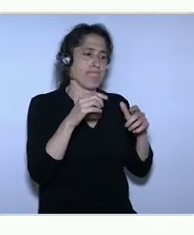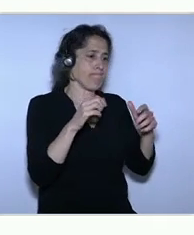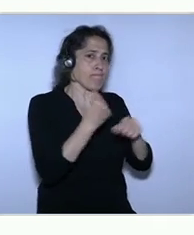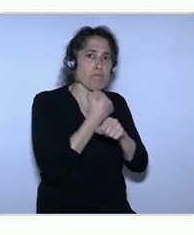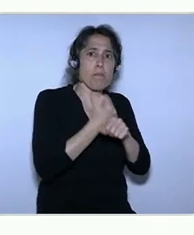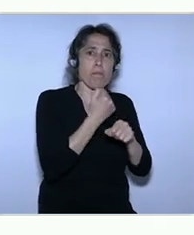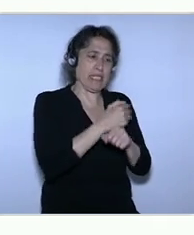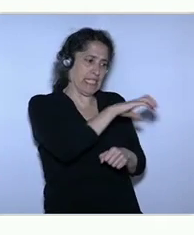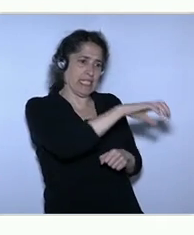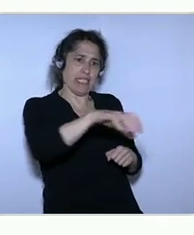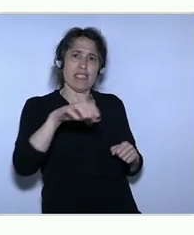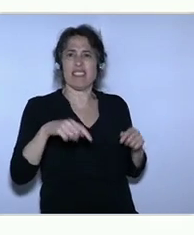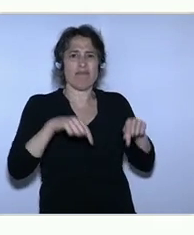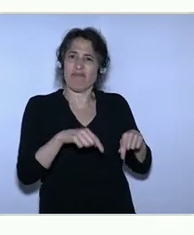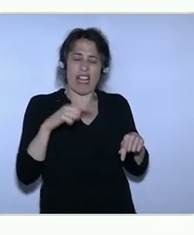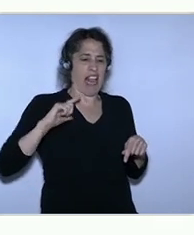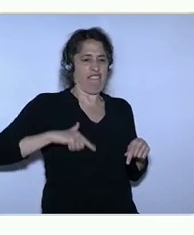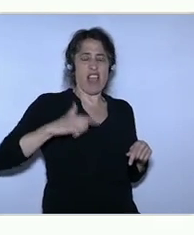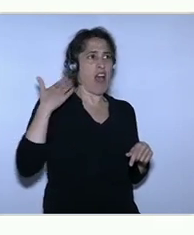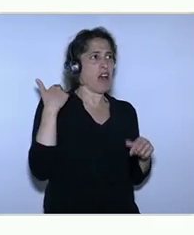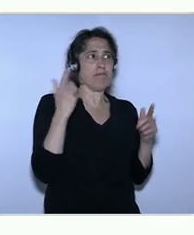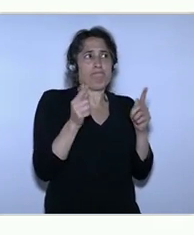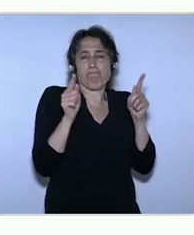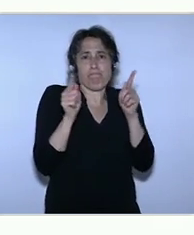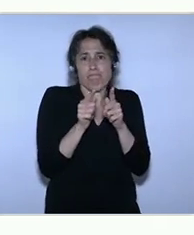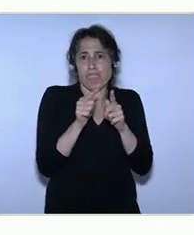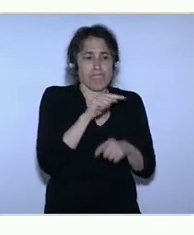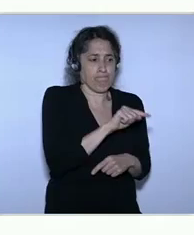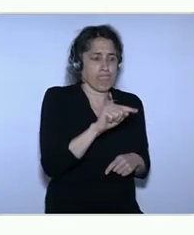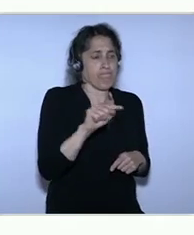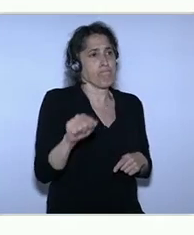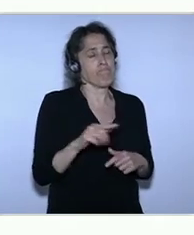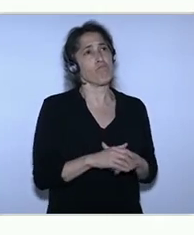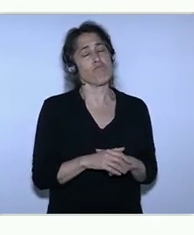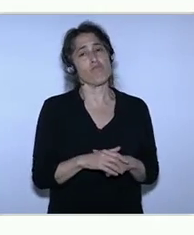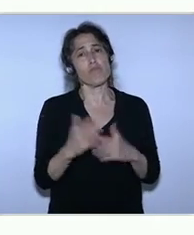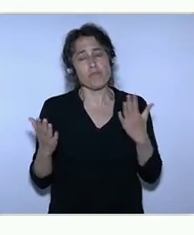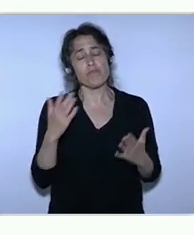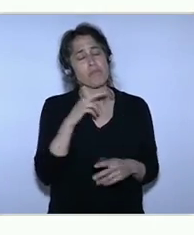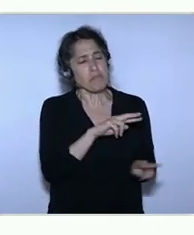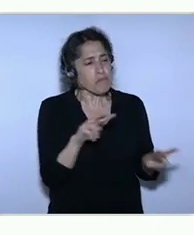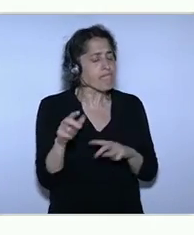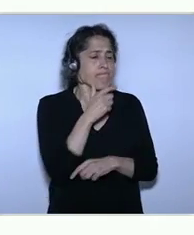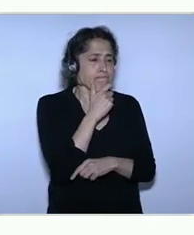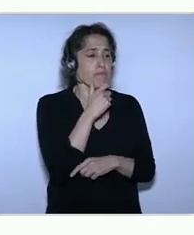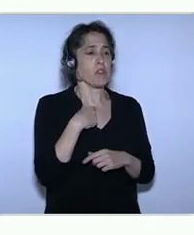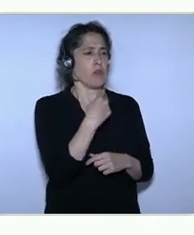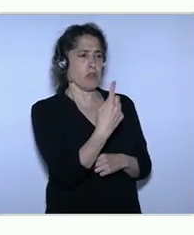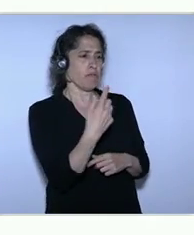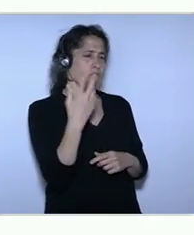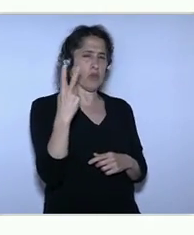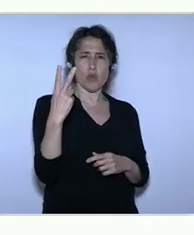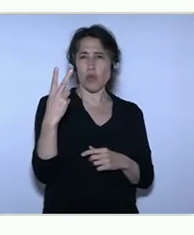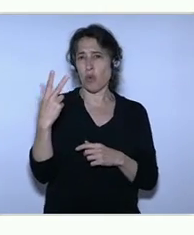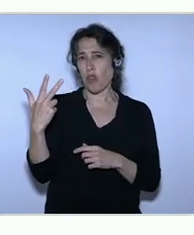elsewhere was not here yet. So, about three, four years ago, together with some entrepreneurs, we set